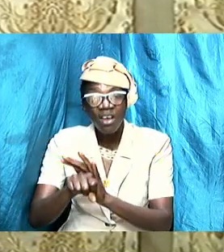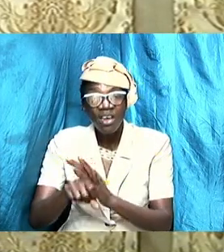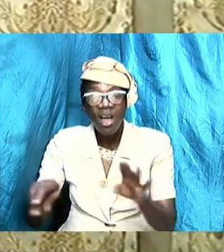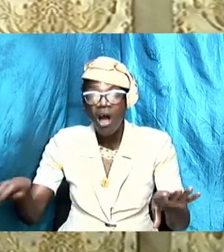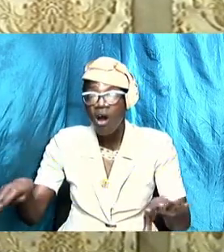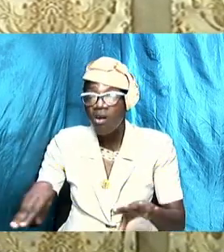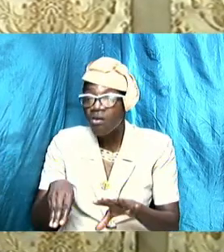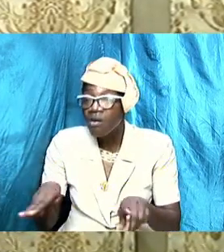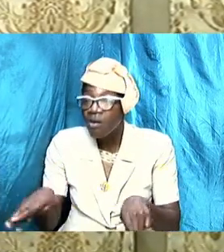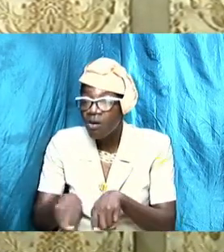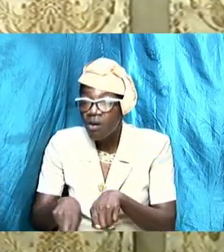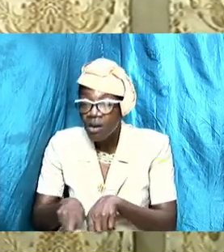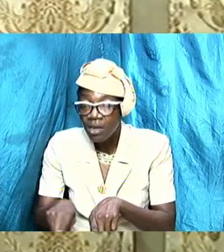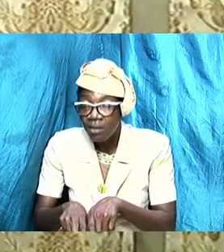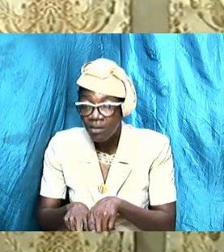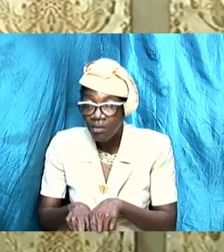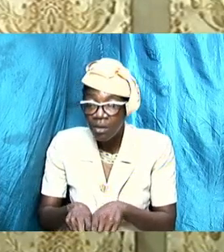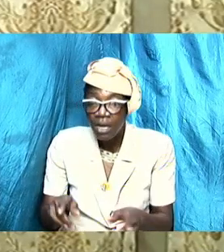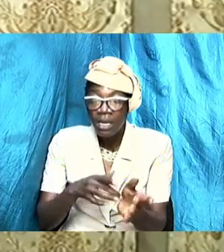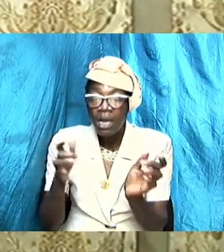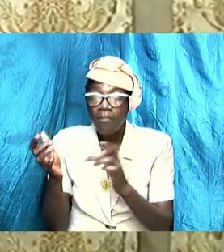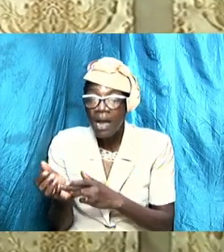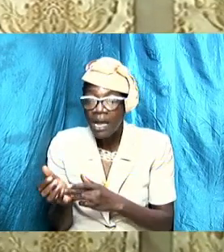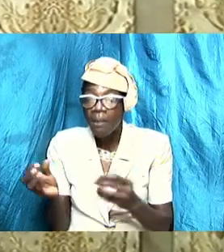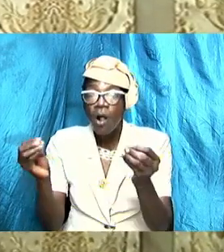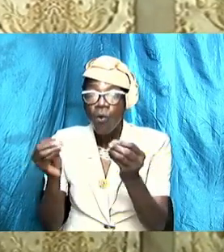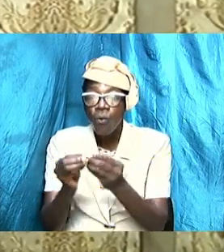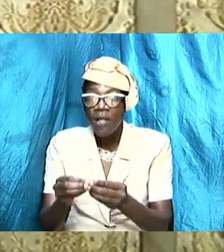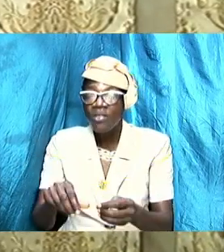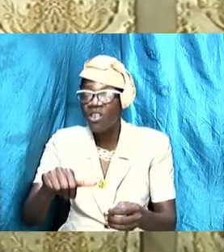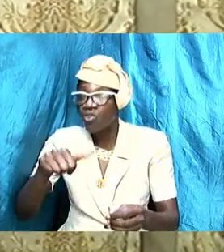with his own blood